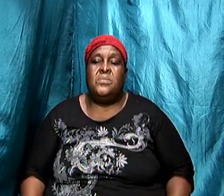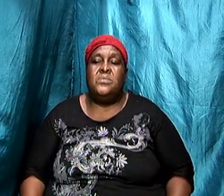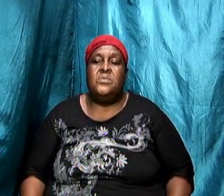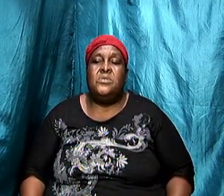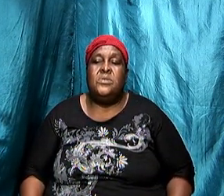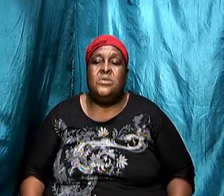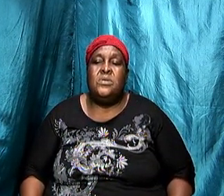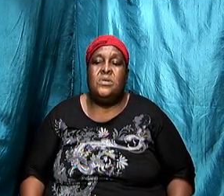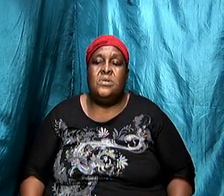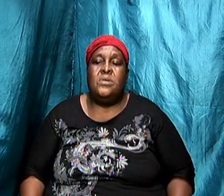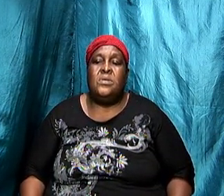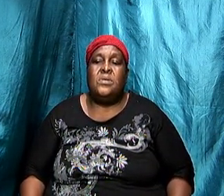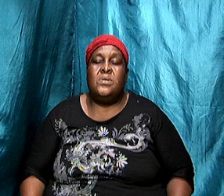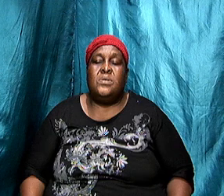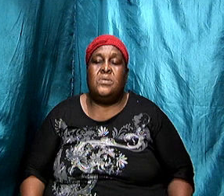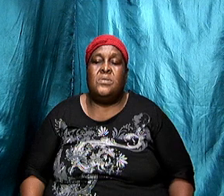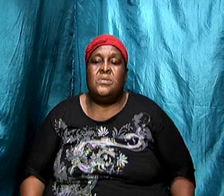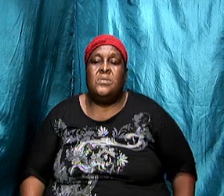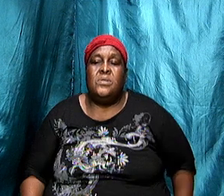pardon me